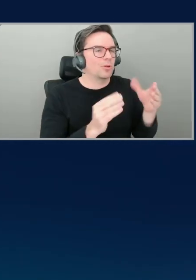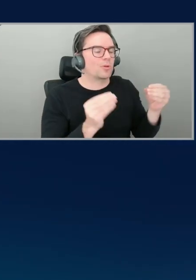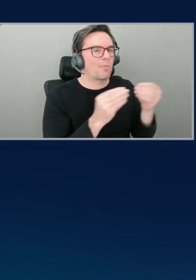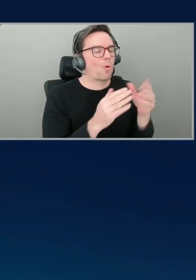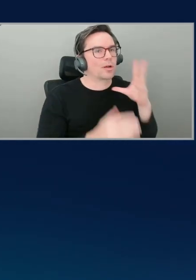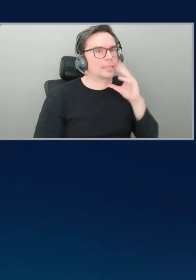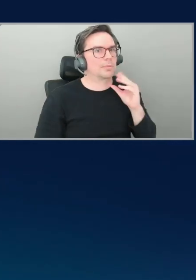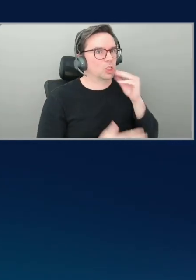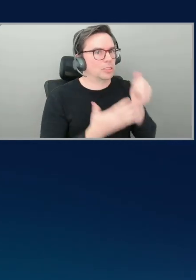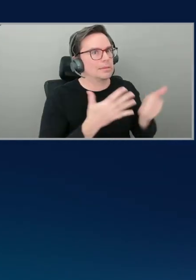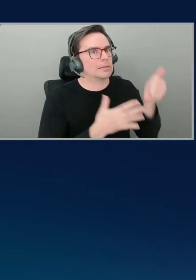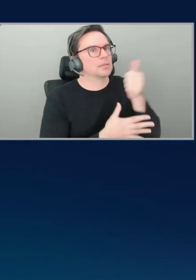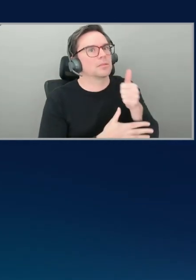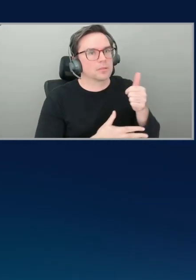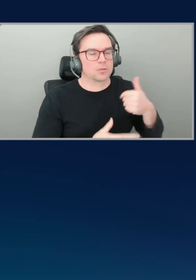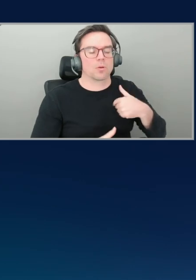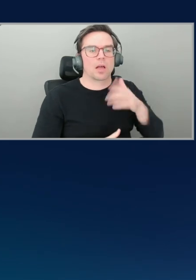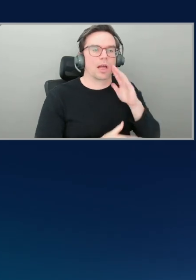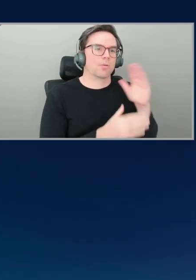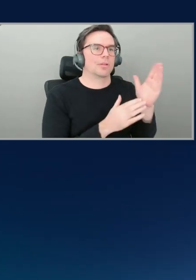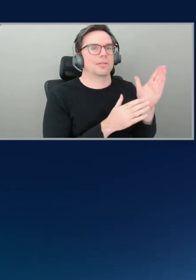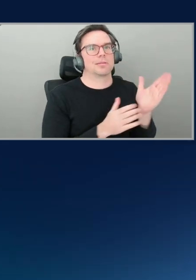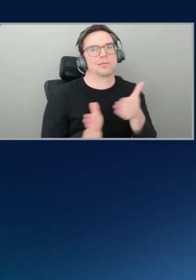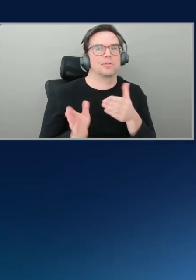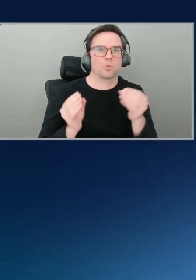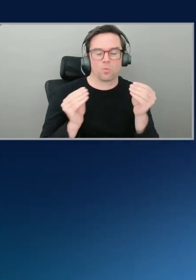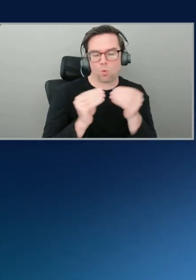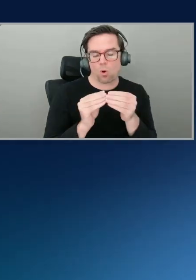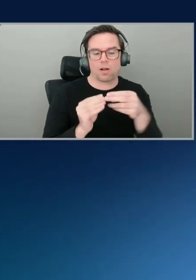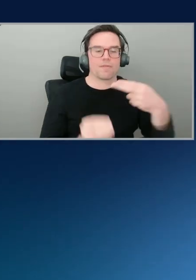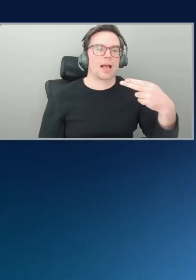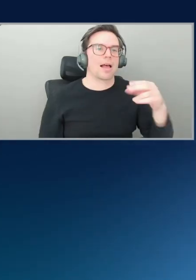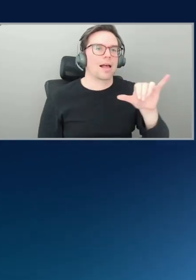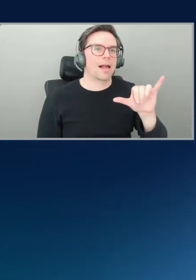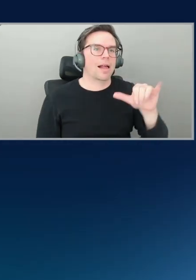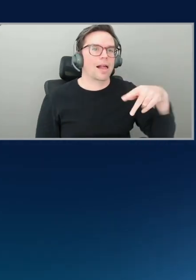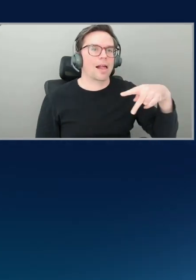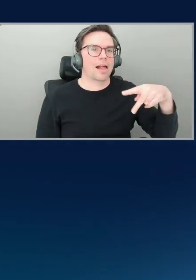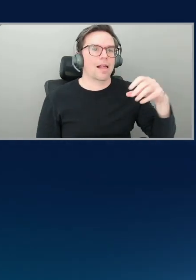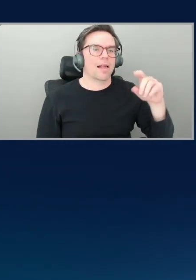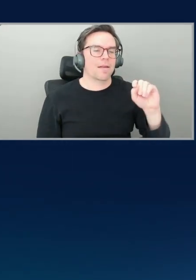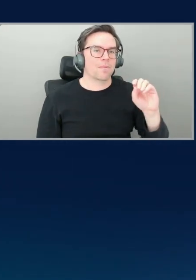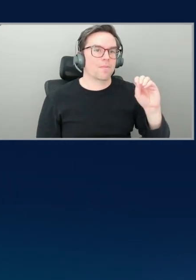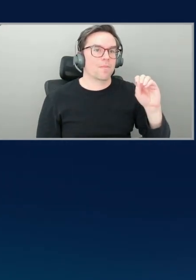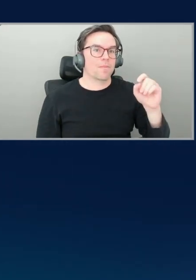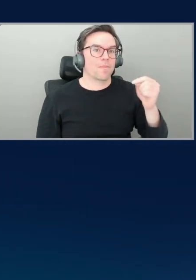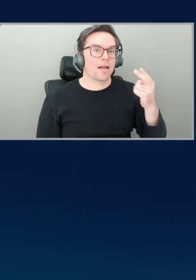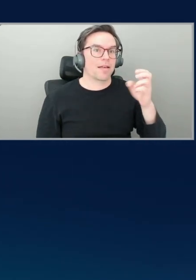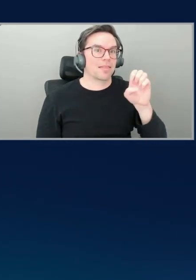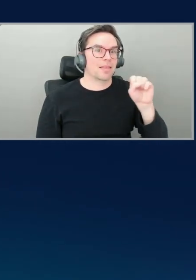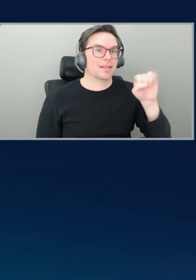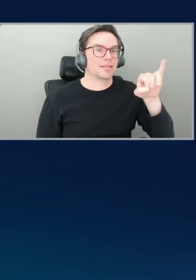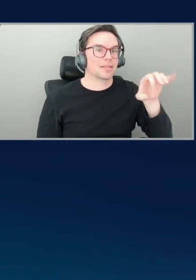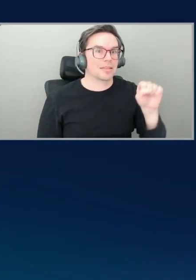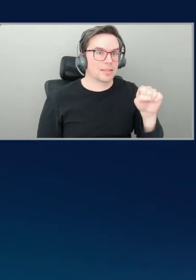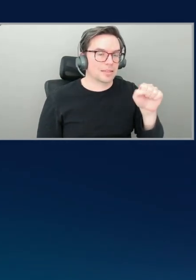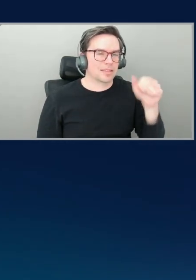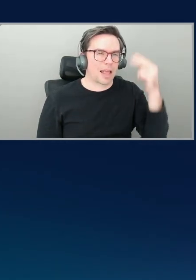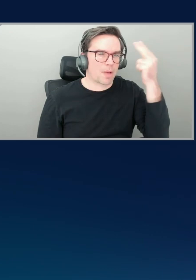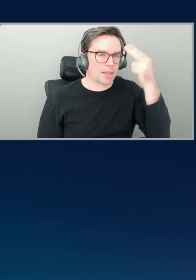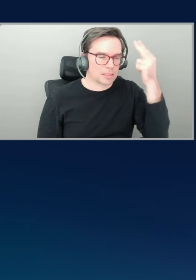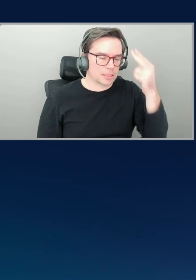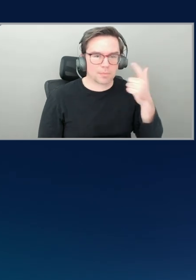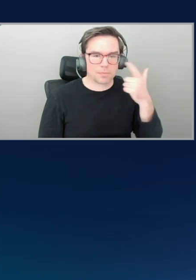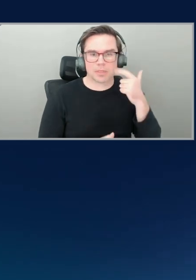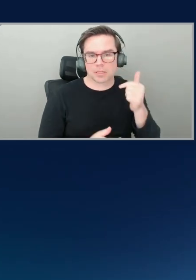gravitate towards this hypothesis is what I would think, because that's going to give me some things to work from. But if I'm a